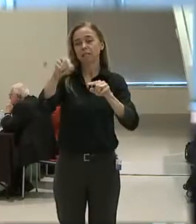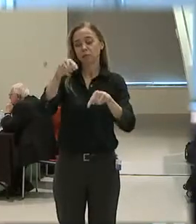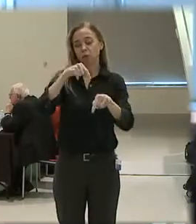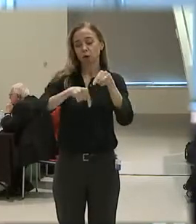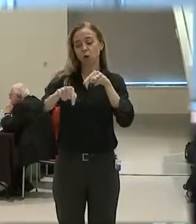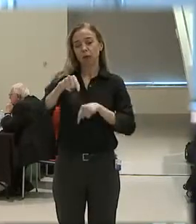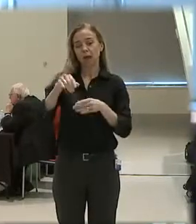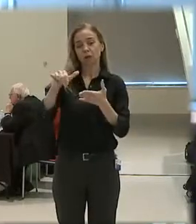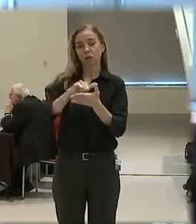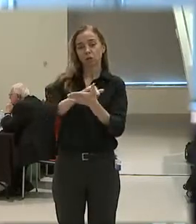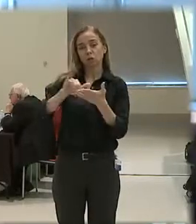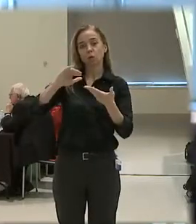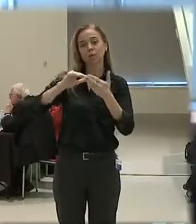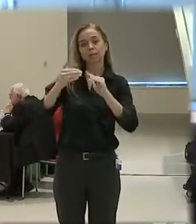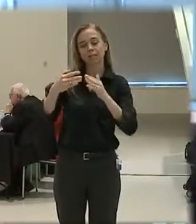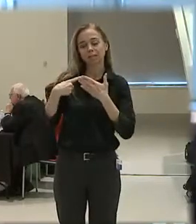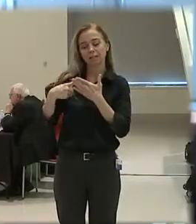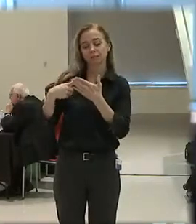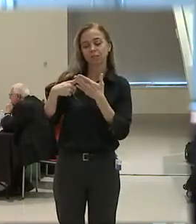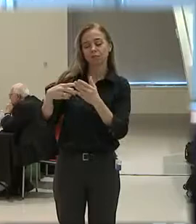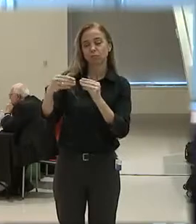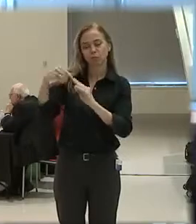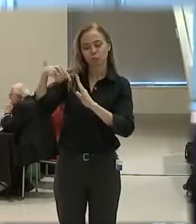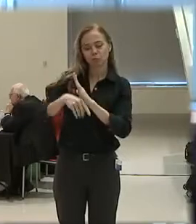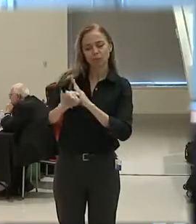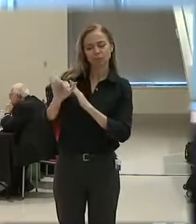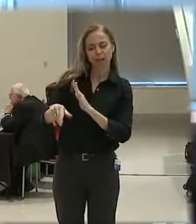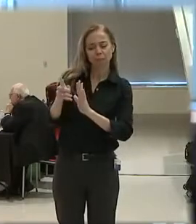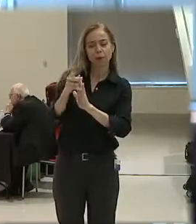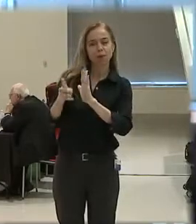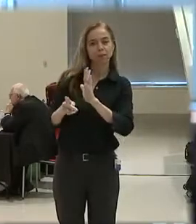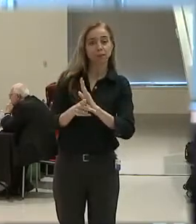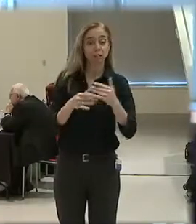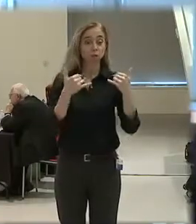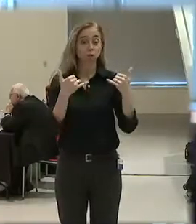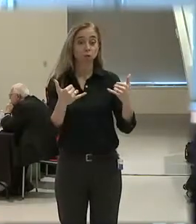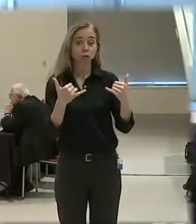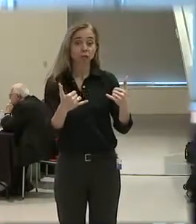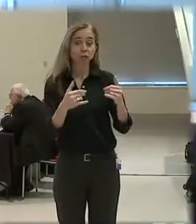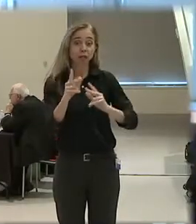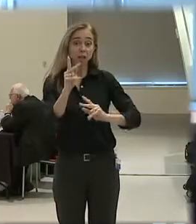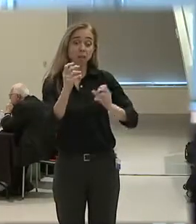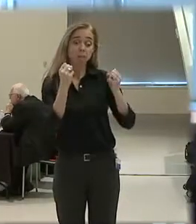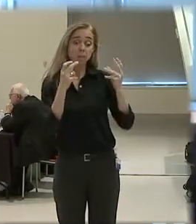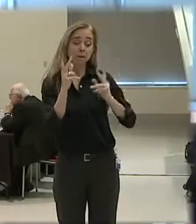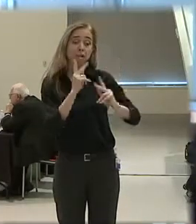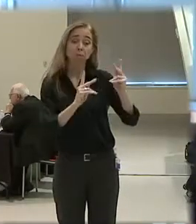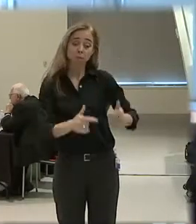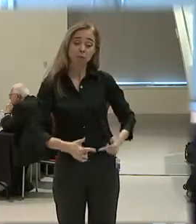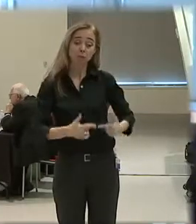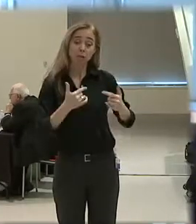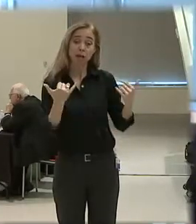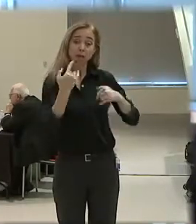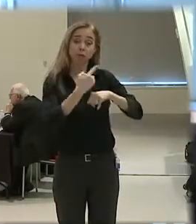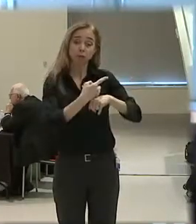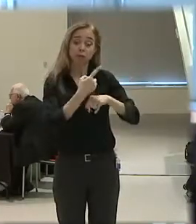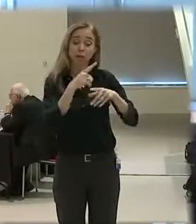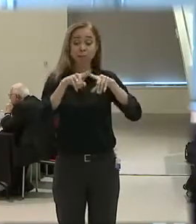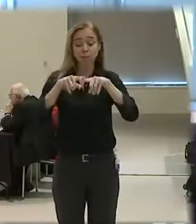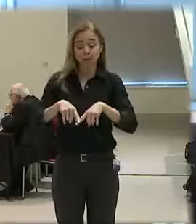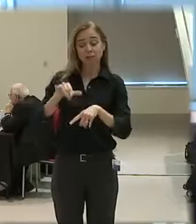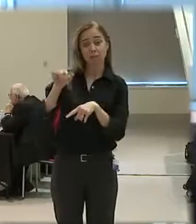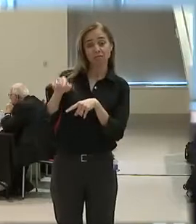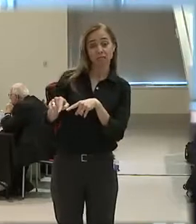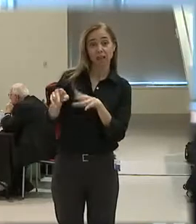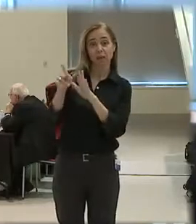City and talk about that policy. Because today, you know, a number of people are alive today because of that policy. It's sound.